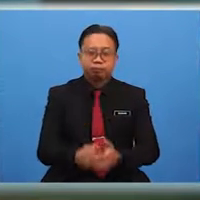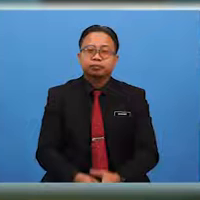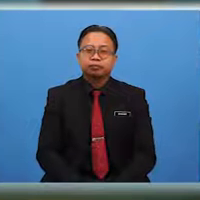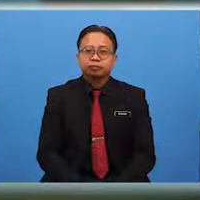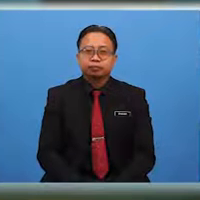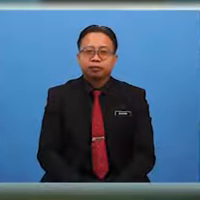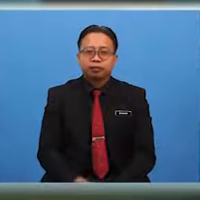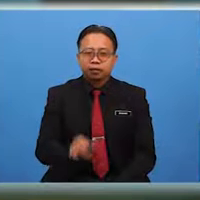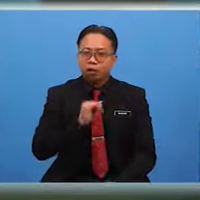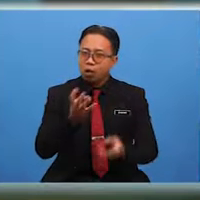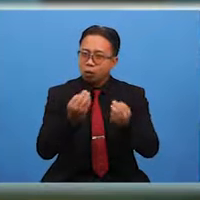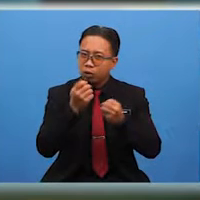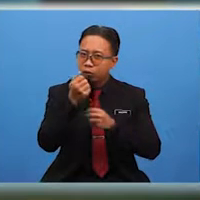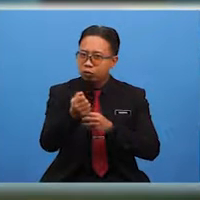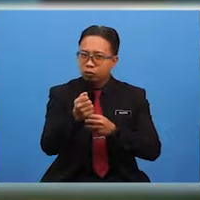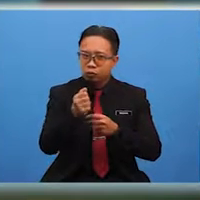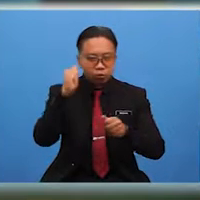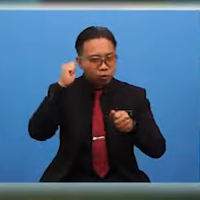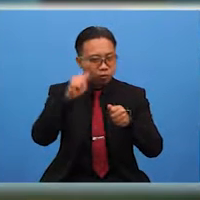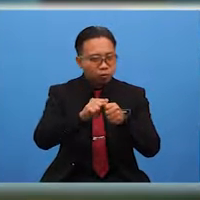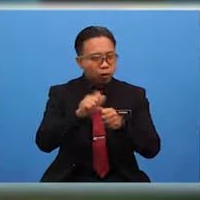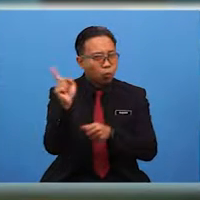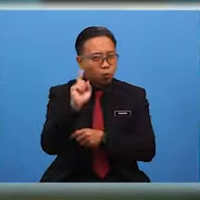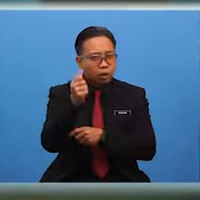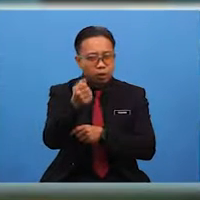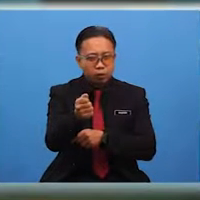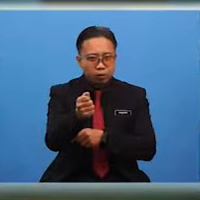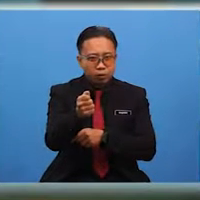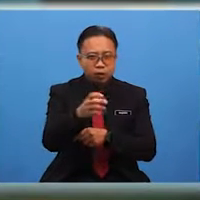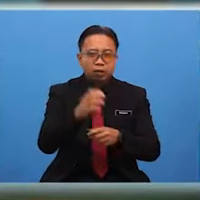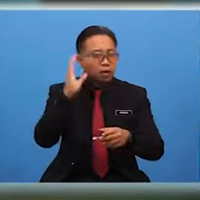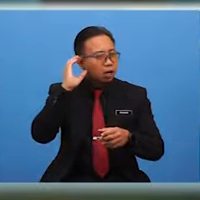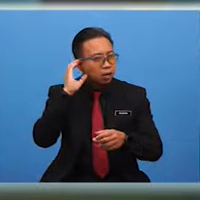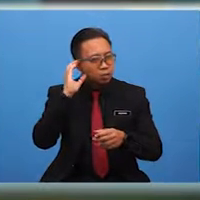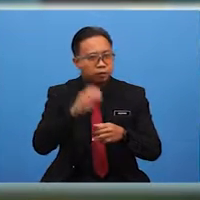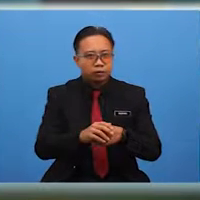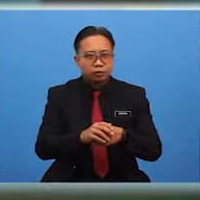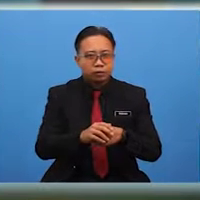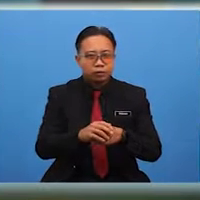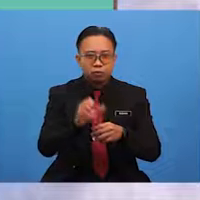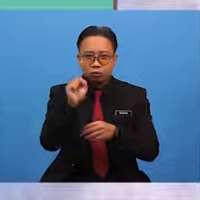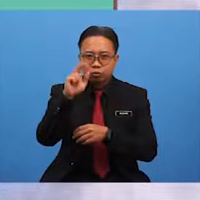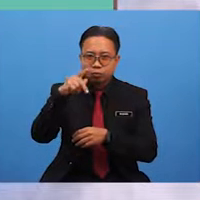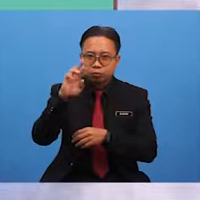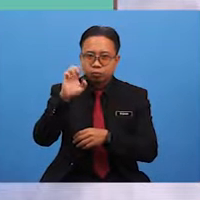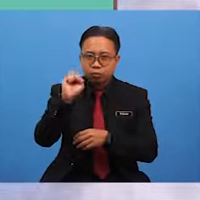I want you to recall where you might have heard each superstition.